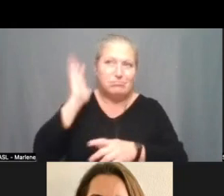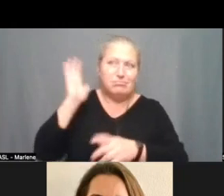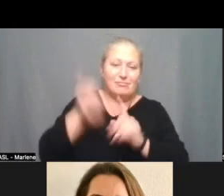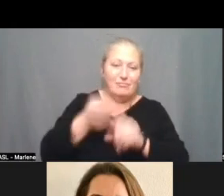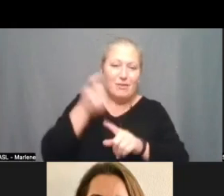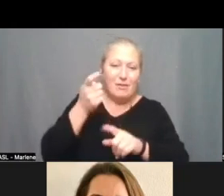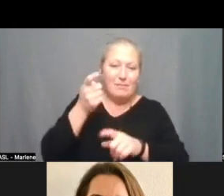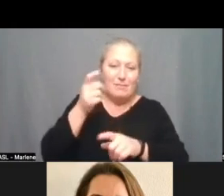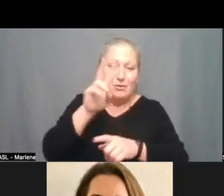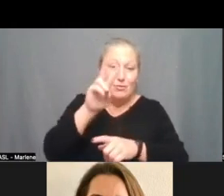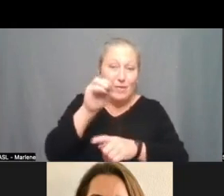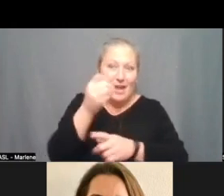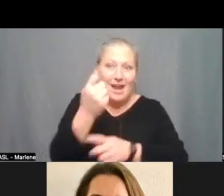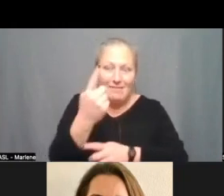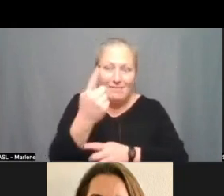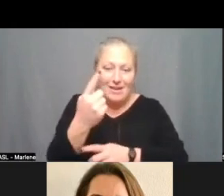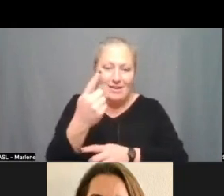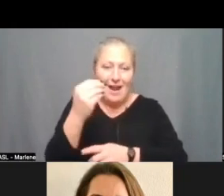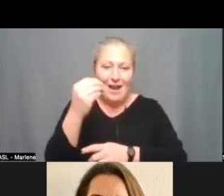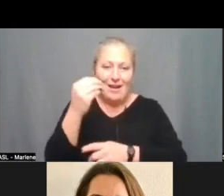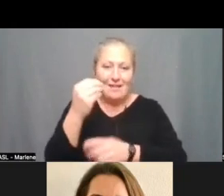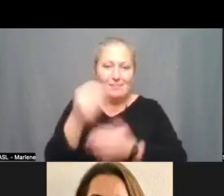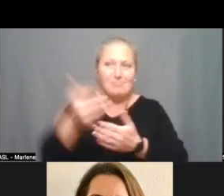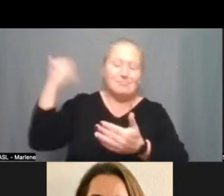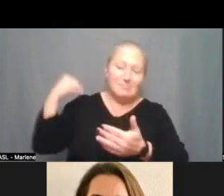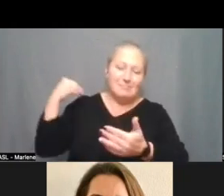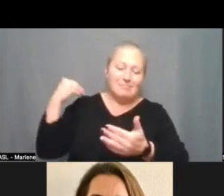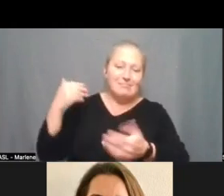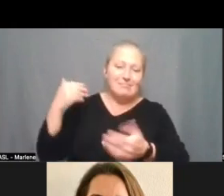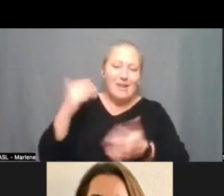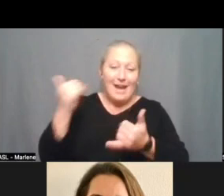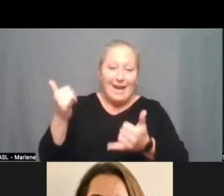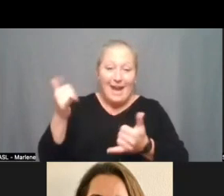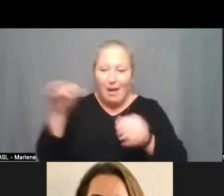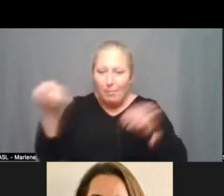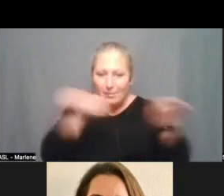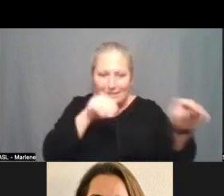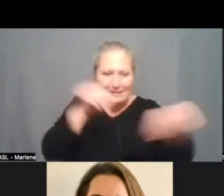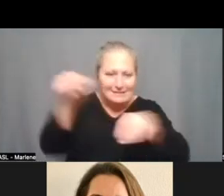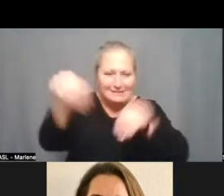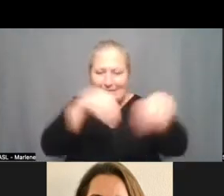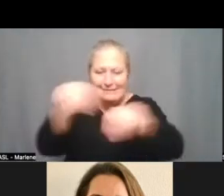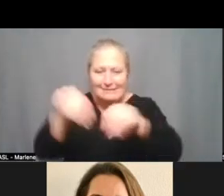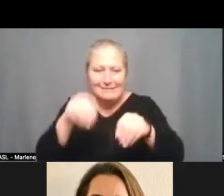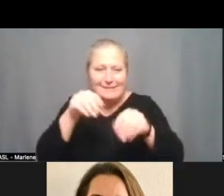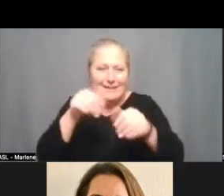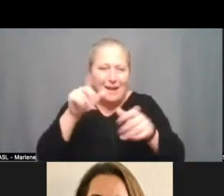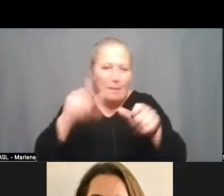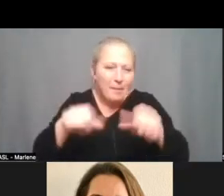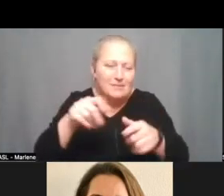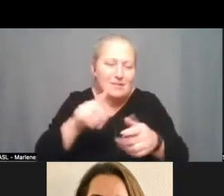2011 and prior so we're just putting all those pieces of the puzzle together and again it's not considered a material